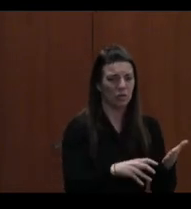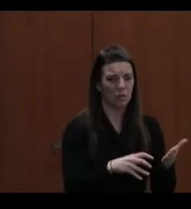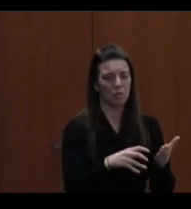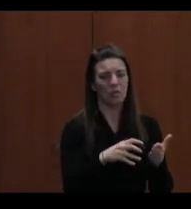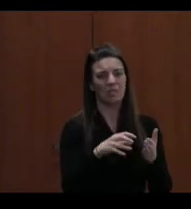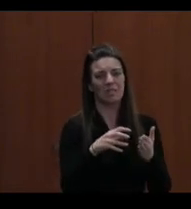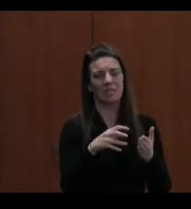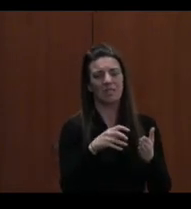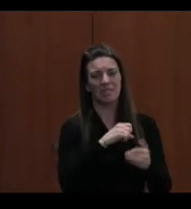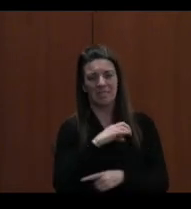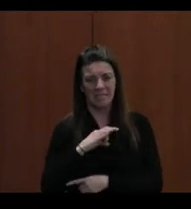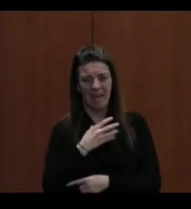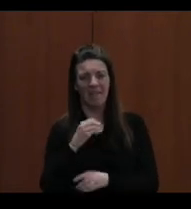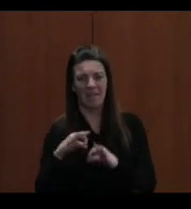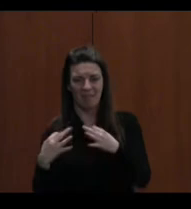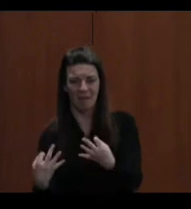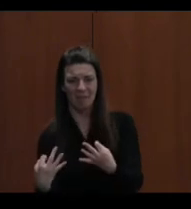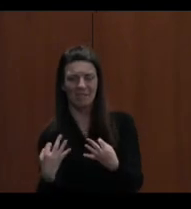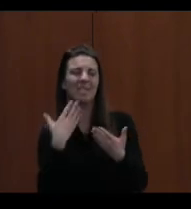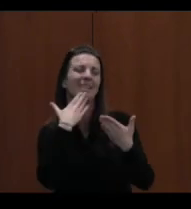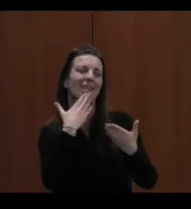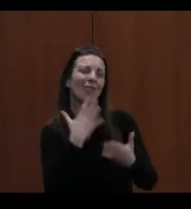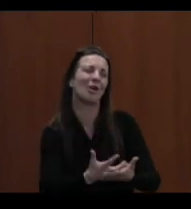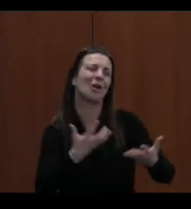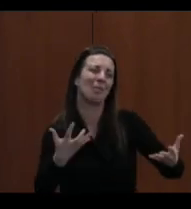Okay, thank you very much. Let's acknowledge them.